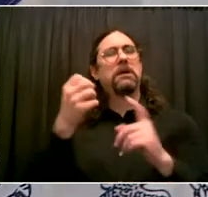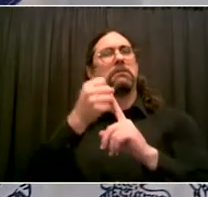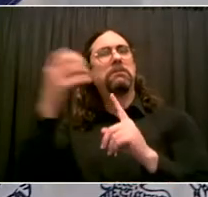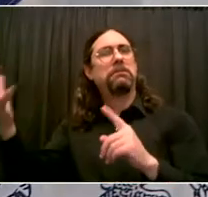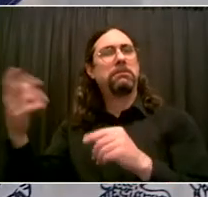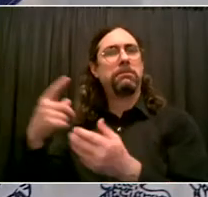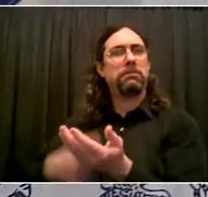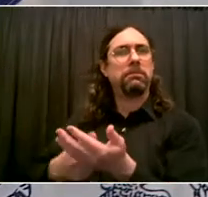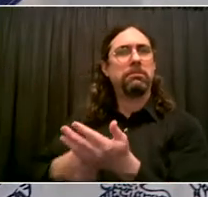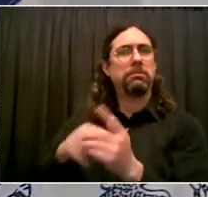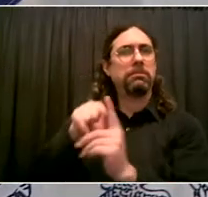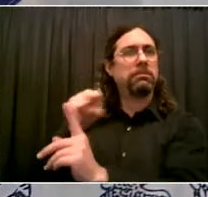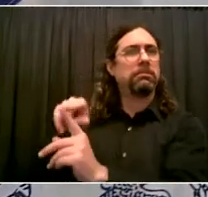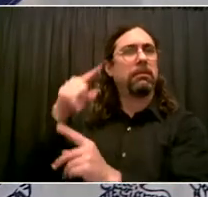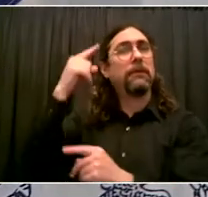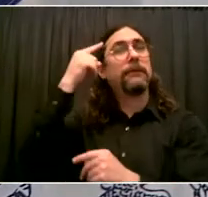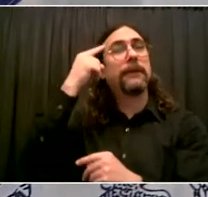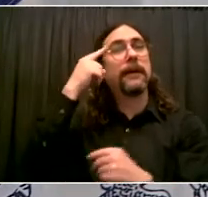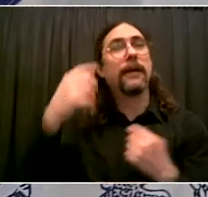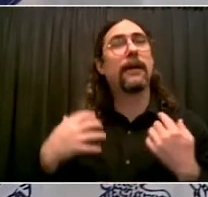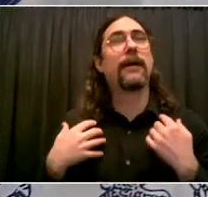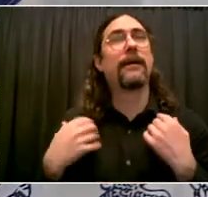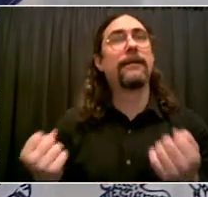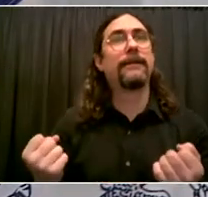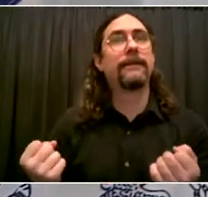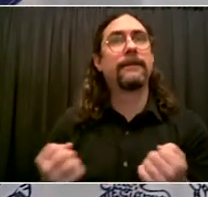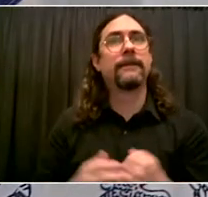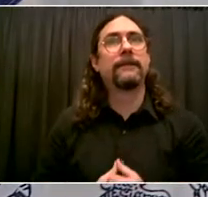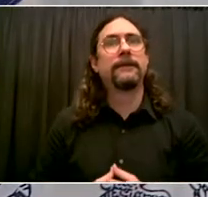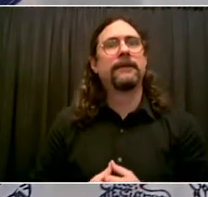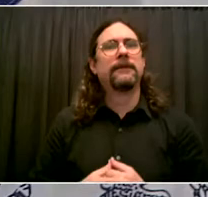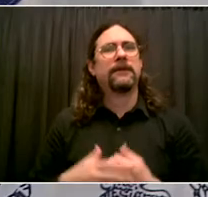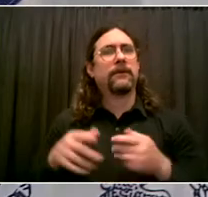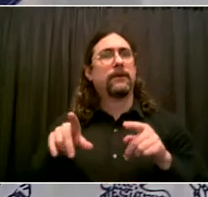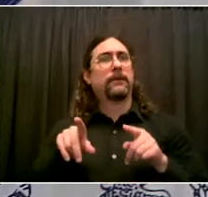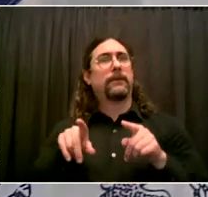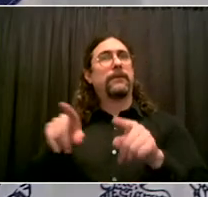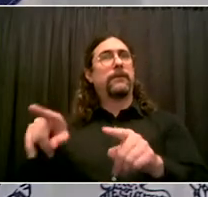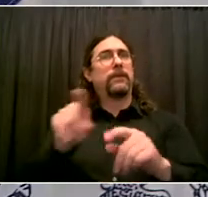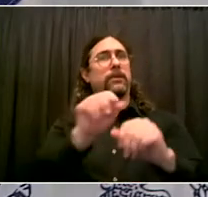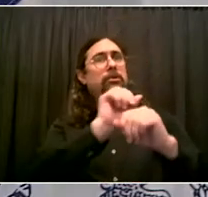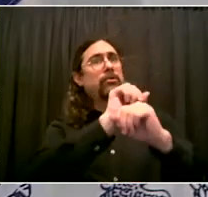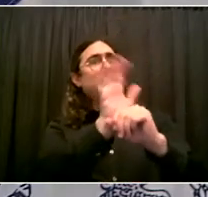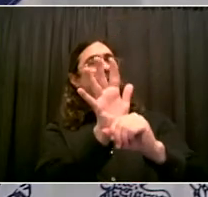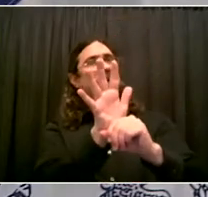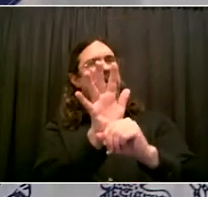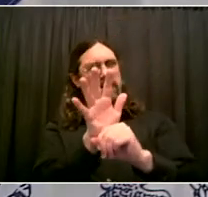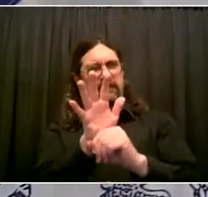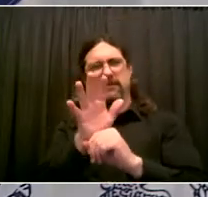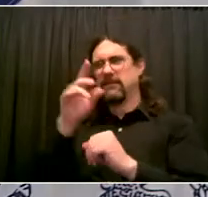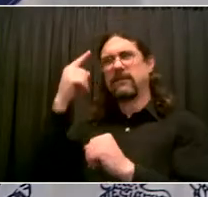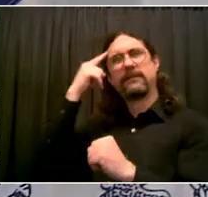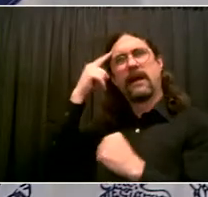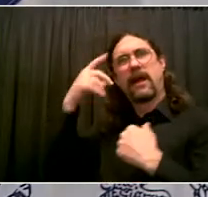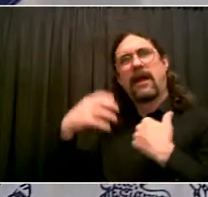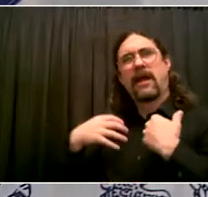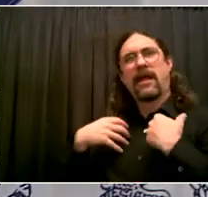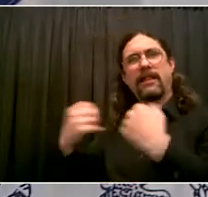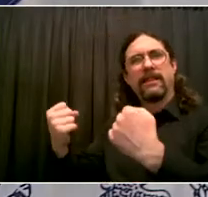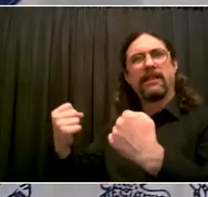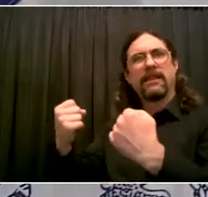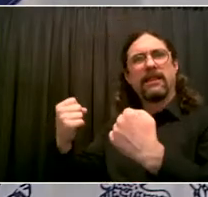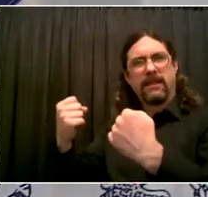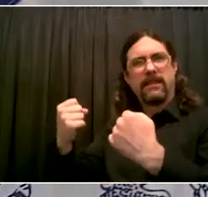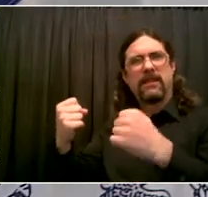this administration for the last seven years intensely. And if there's any place where disparity is clear, it's in the area